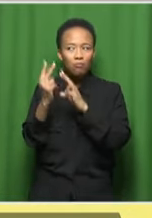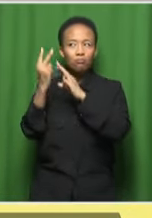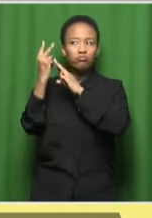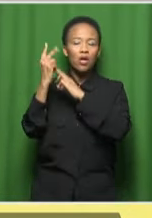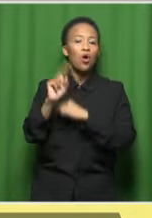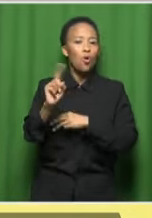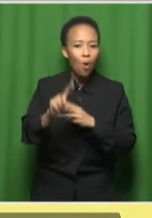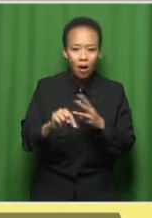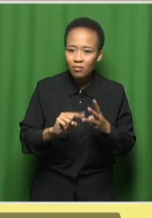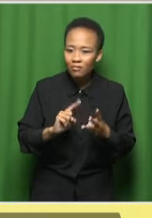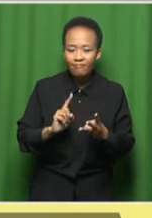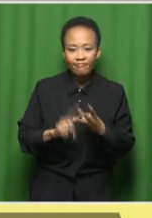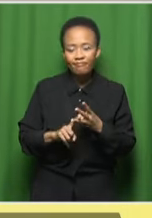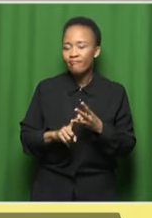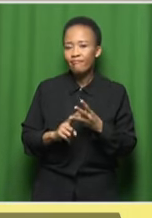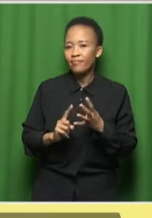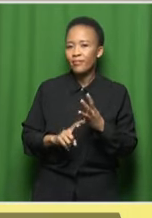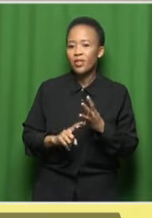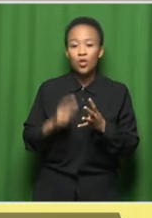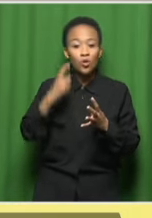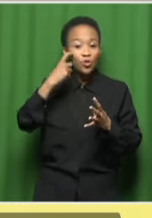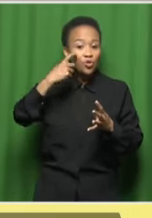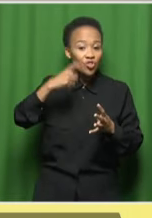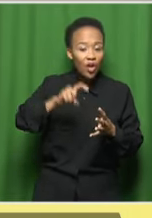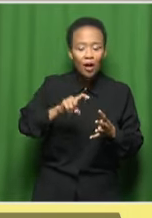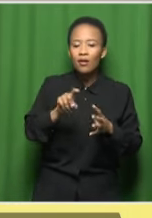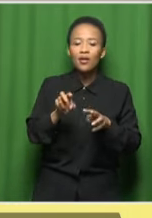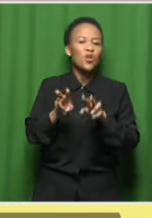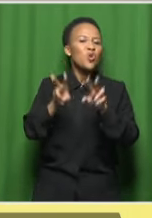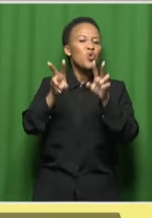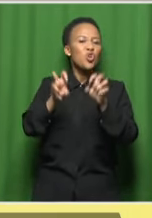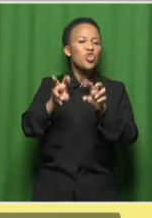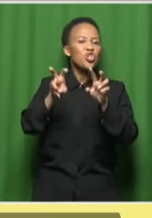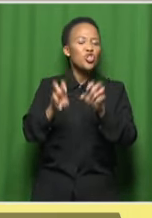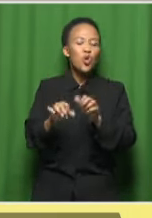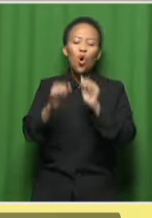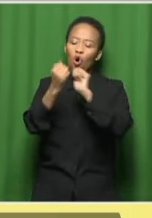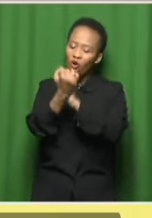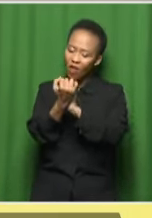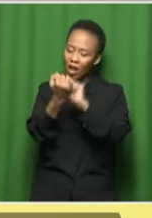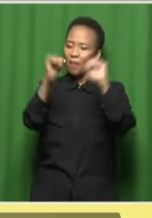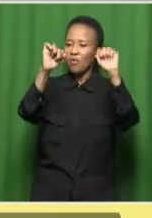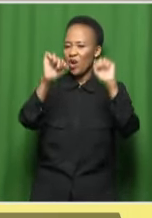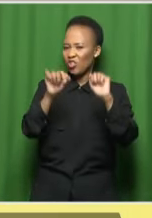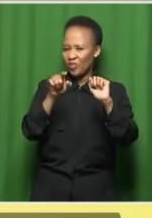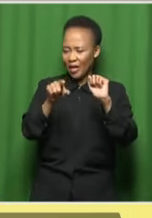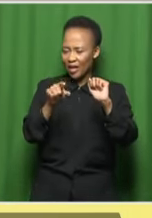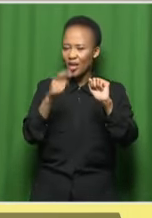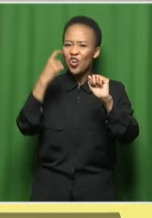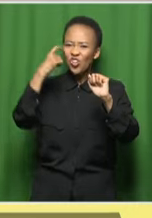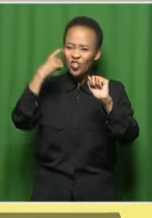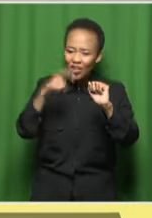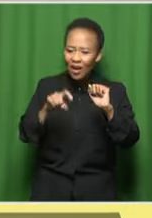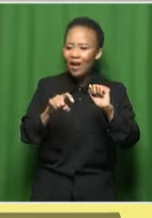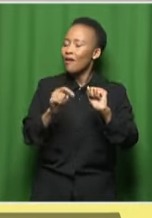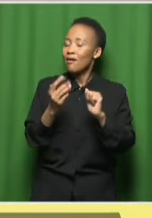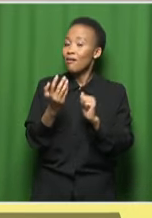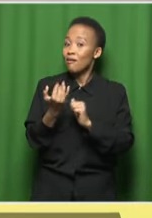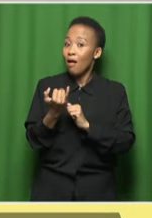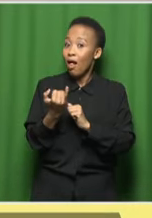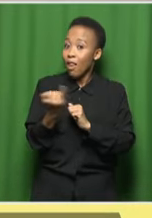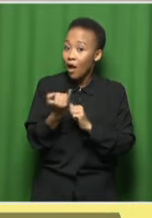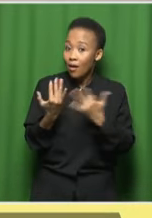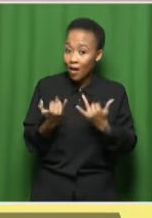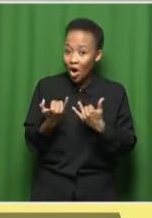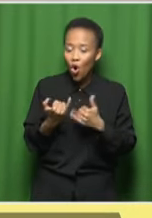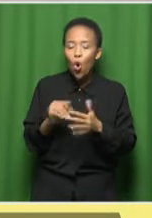stance is on issues of liberation, of freedom, of, I mean, we've got an election coming